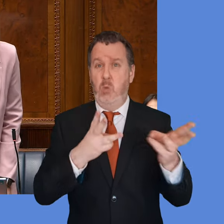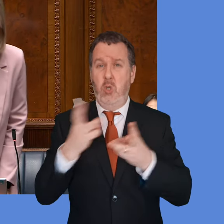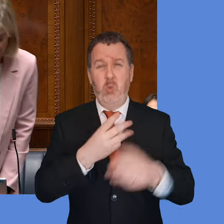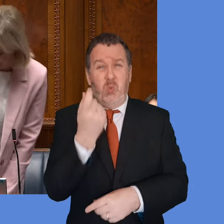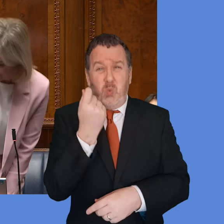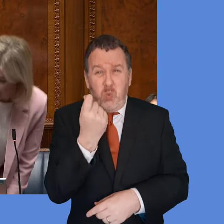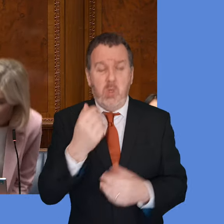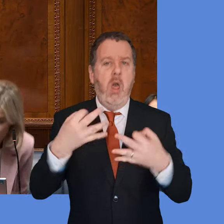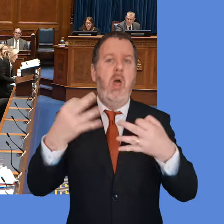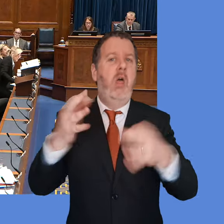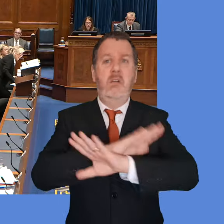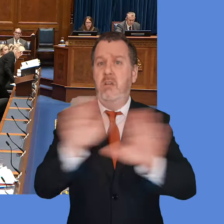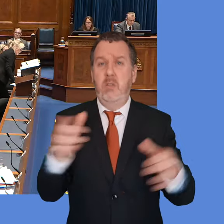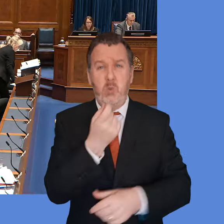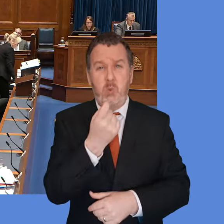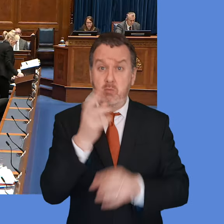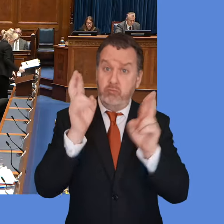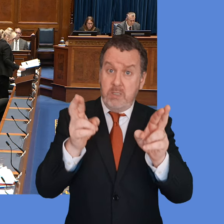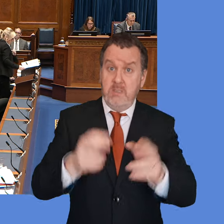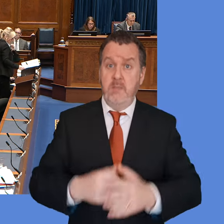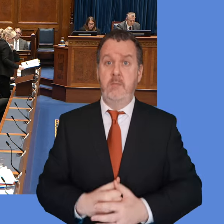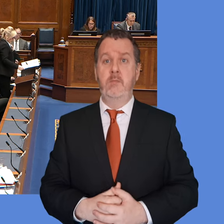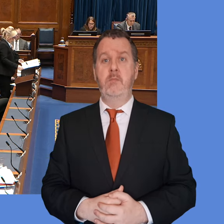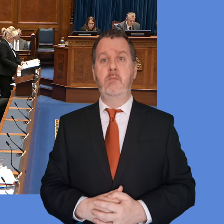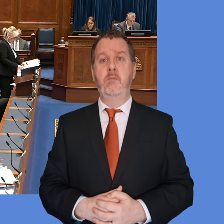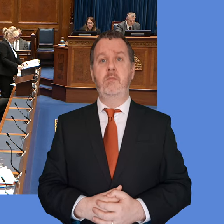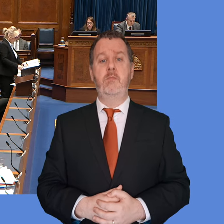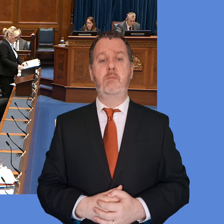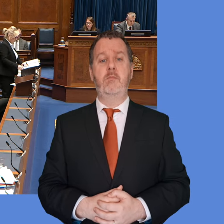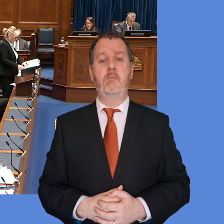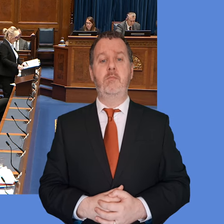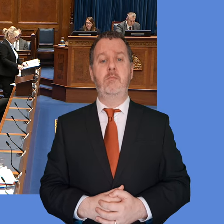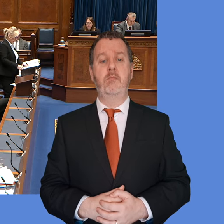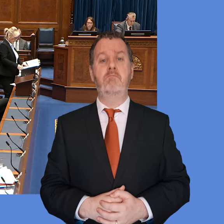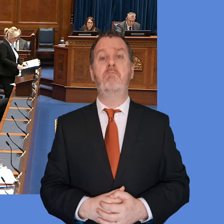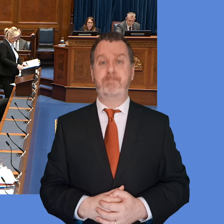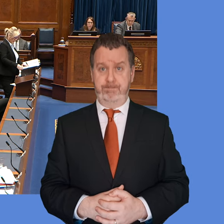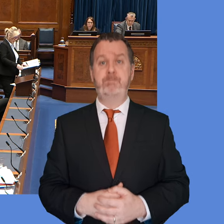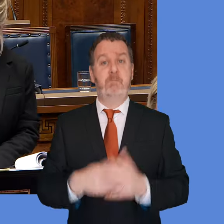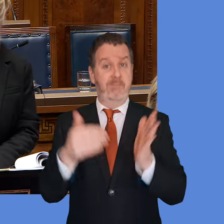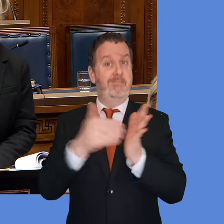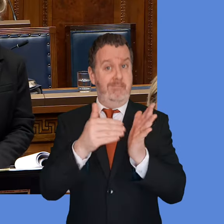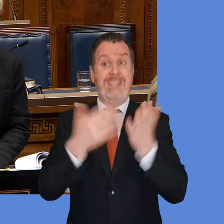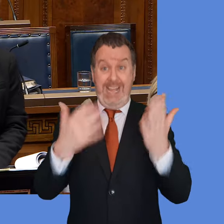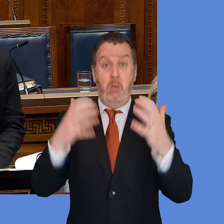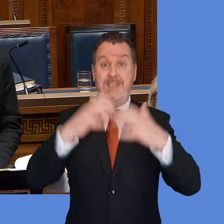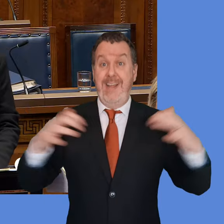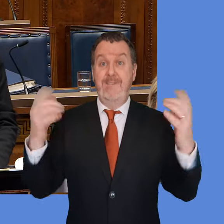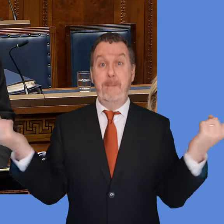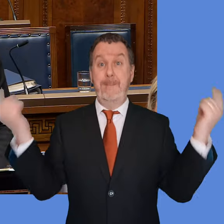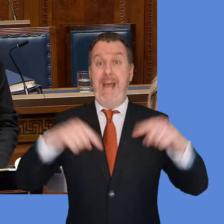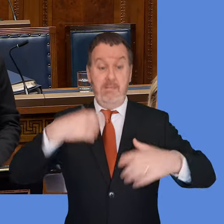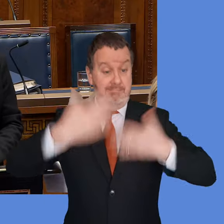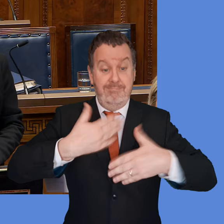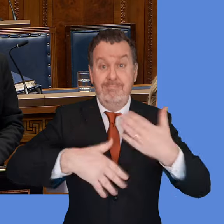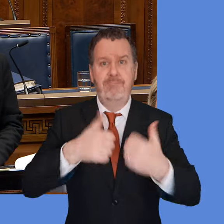to begin as soon as possible? Mr Minister. Yes, and I hope that the work can start very soon now that we have our Executive back up and running and a Minister now